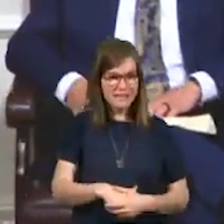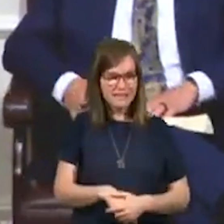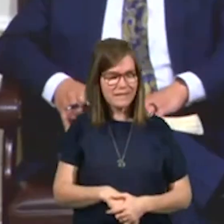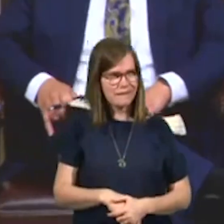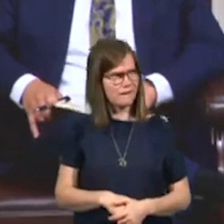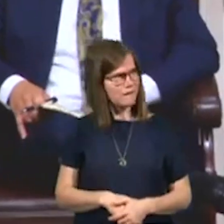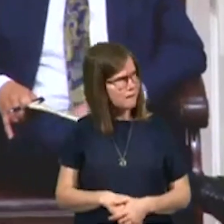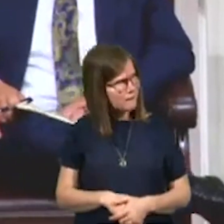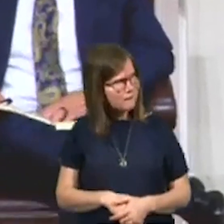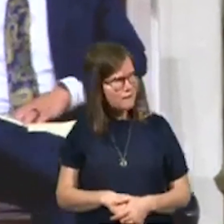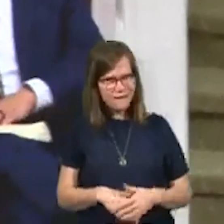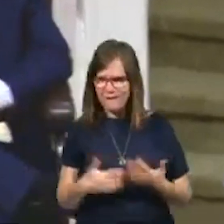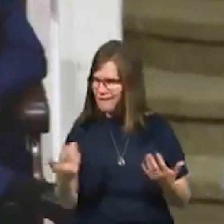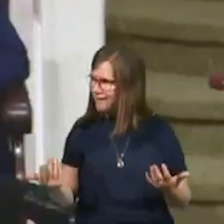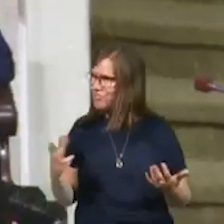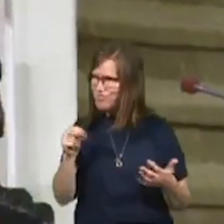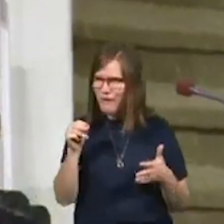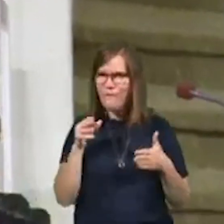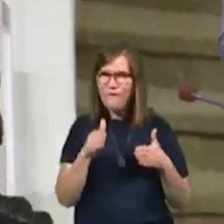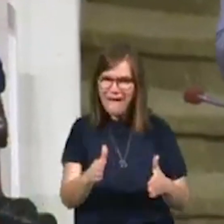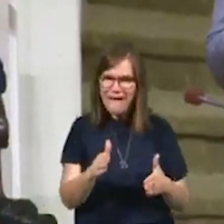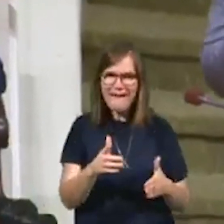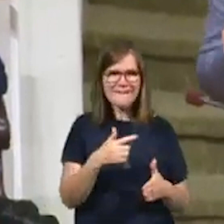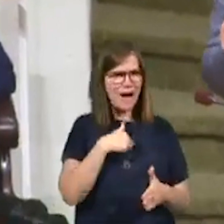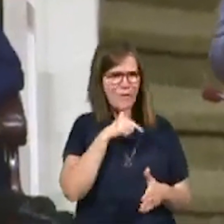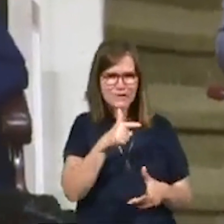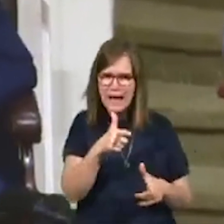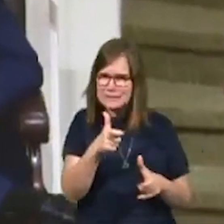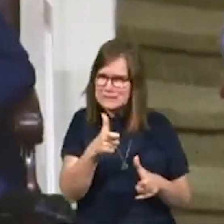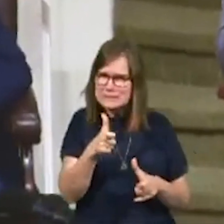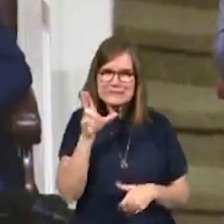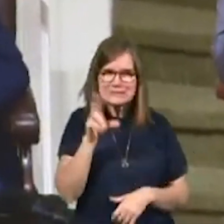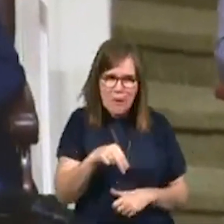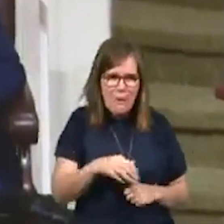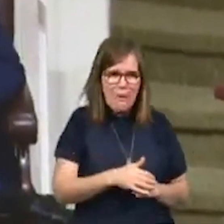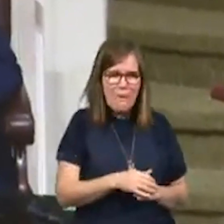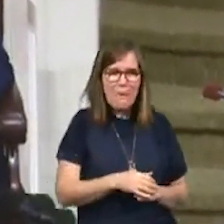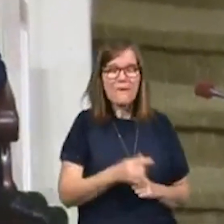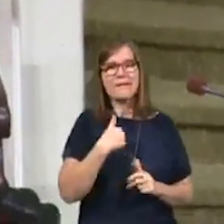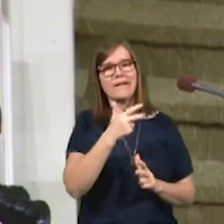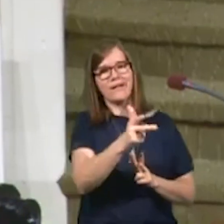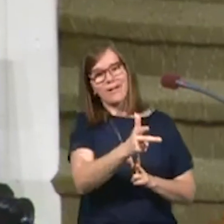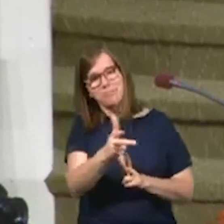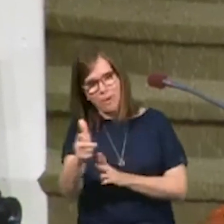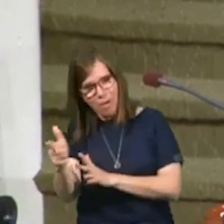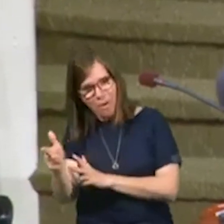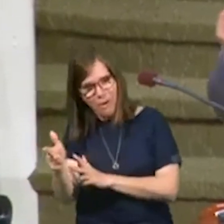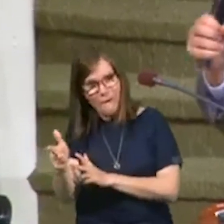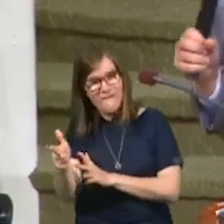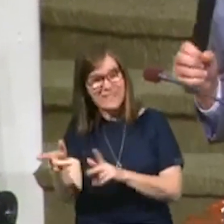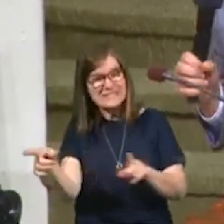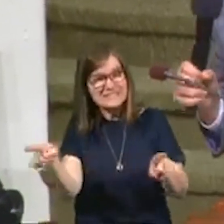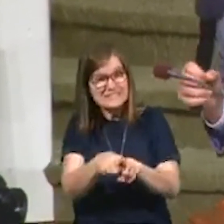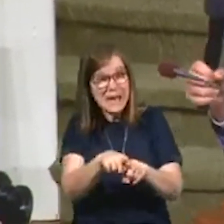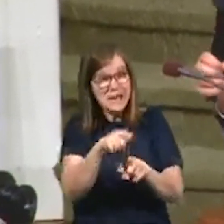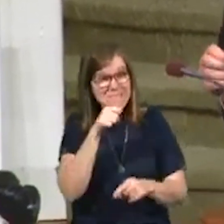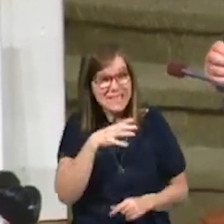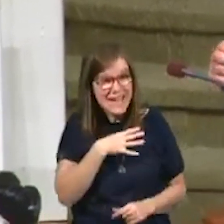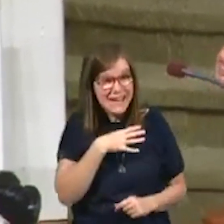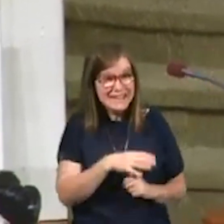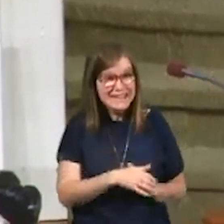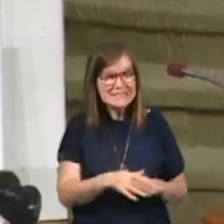thought, what is going on? There's no way I was not speeding. No, I pull over same lady,